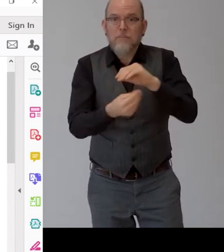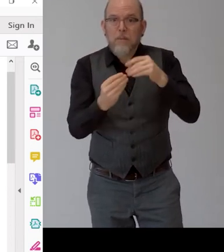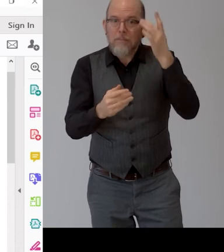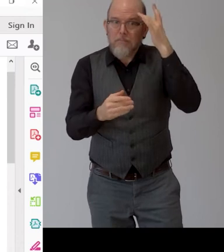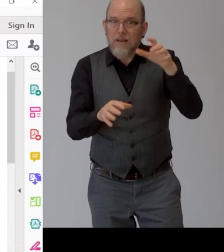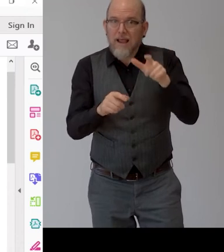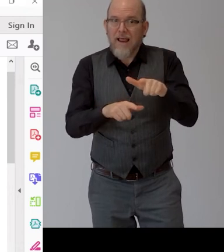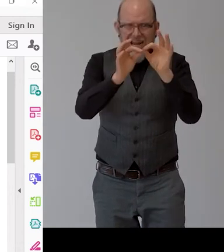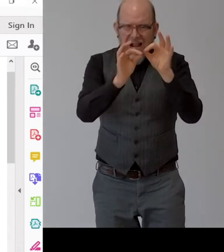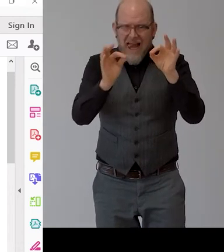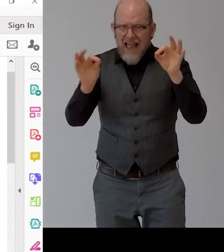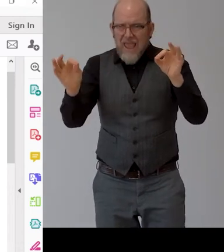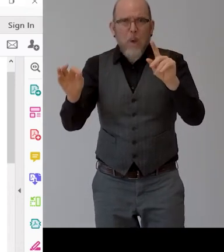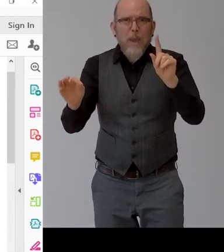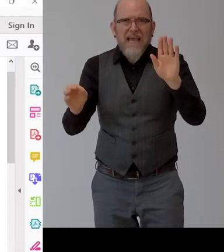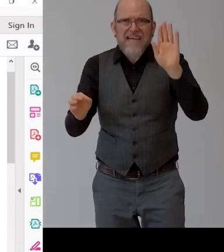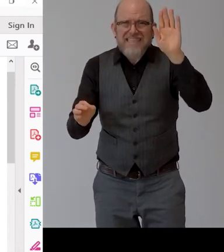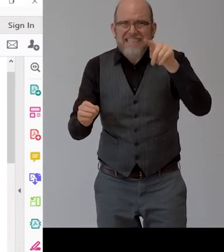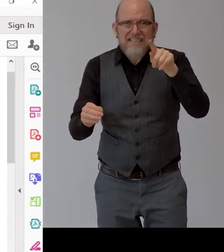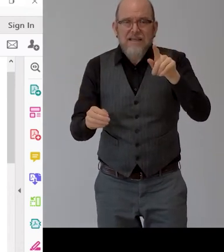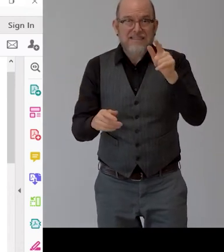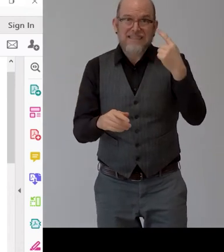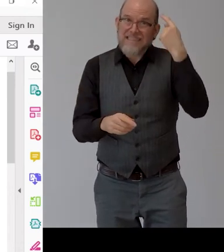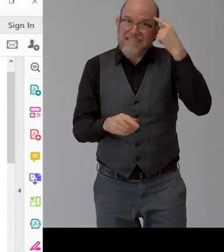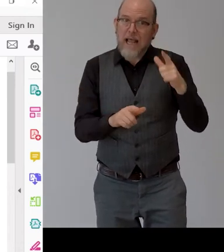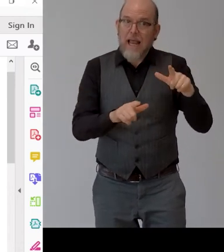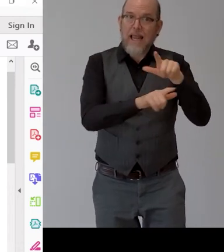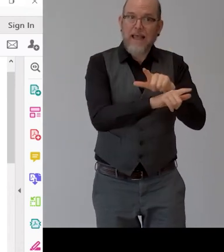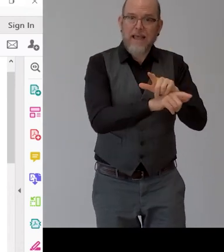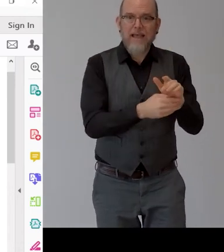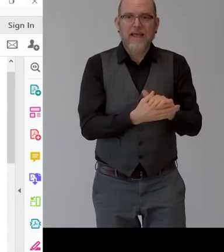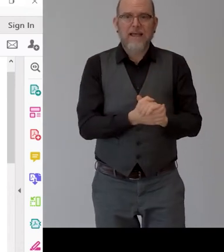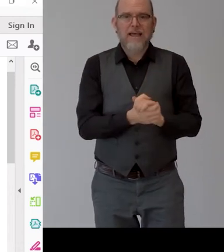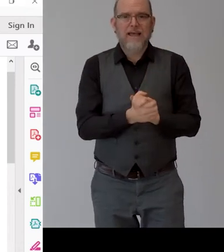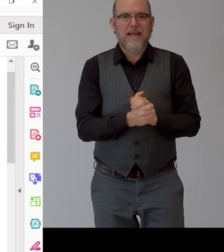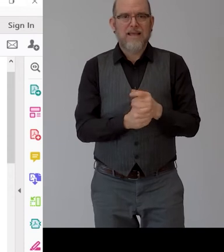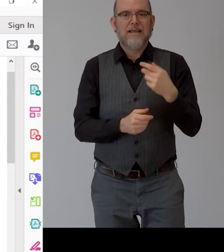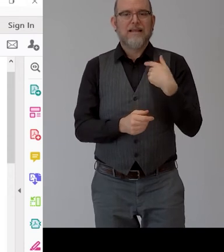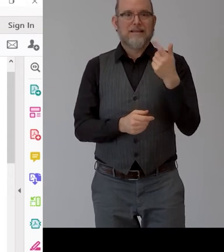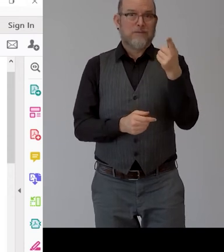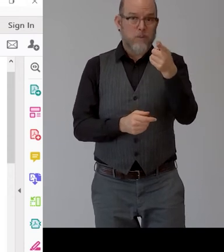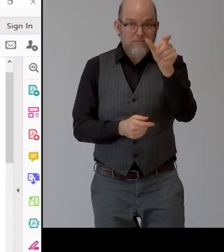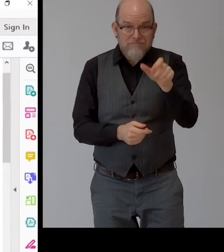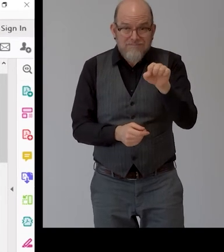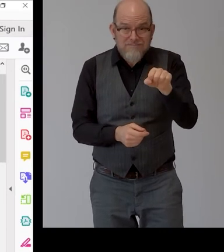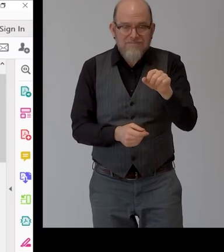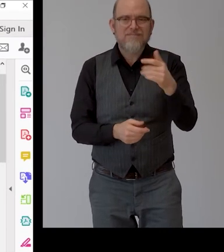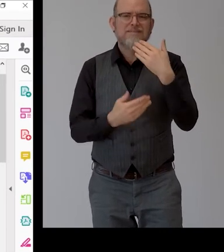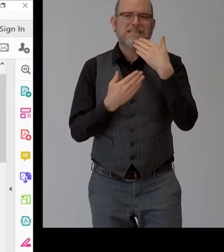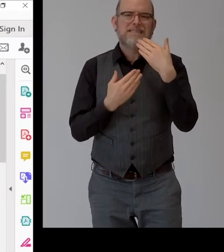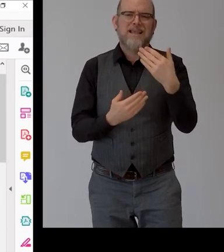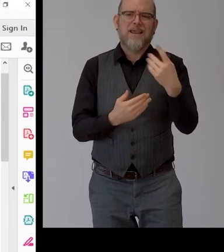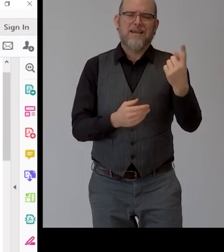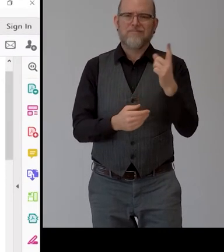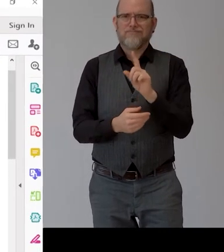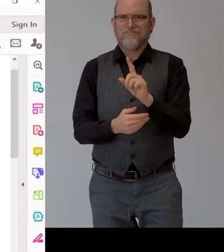yes rodriguez thank you employment contract yes